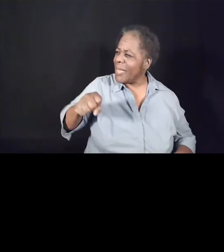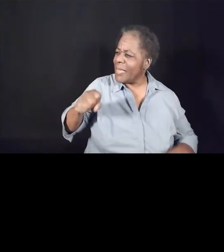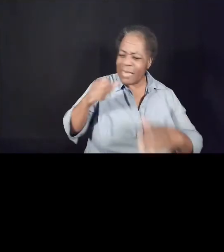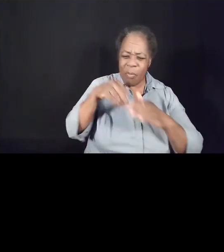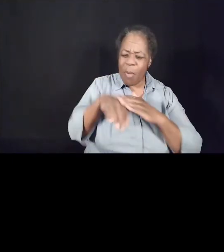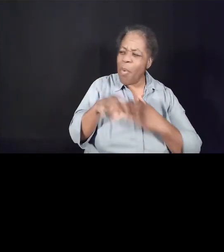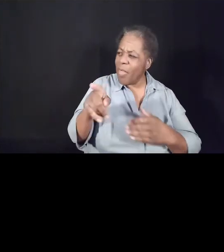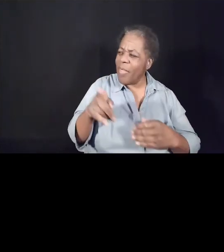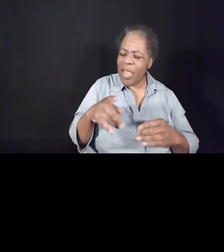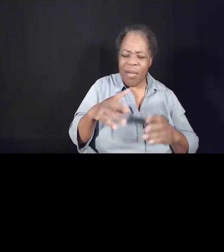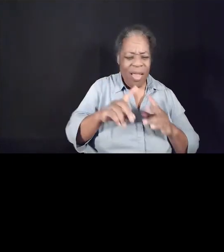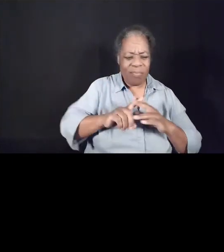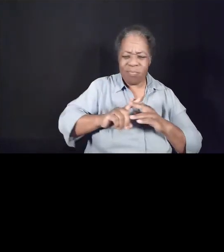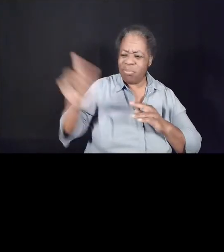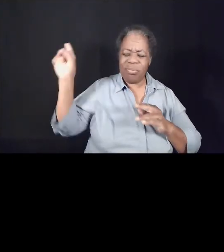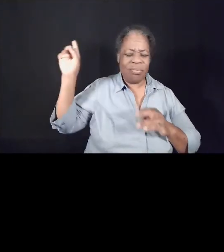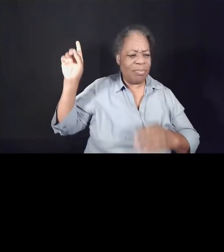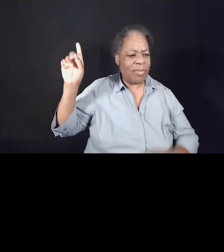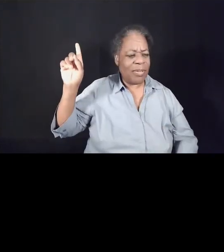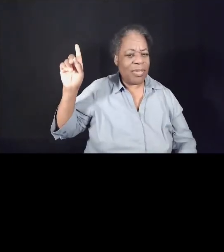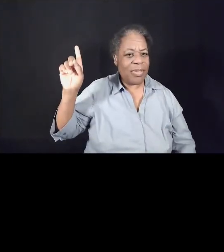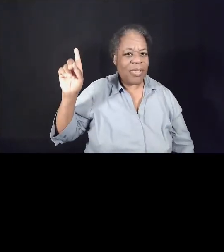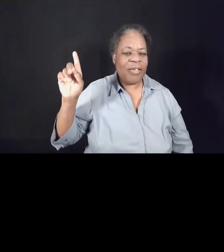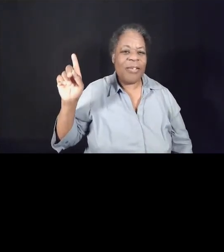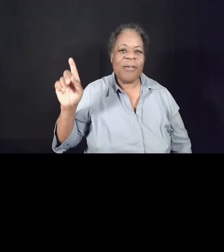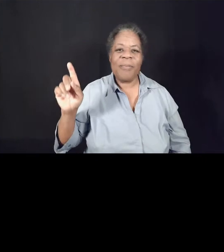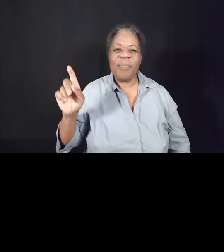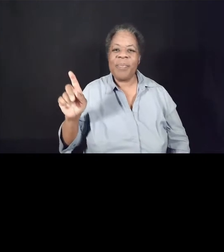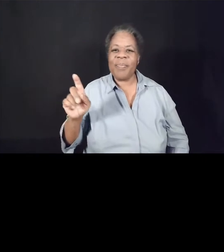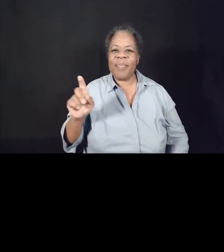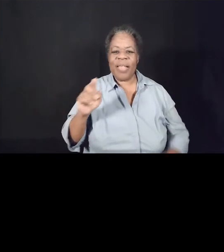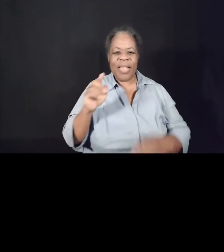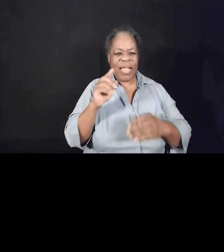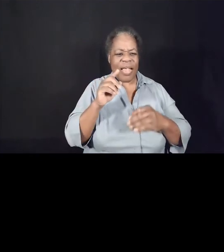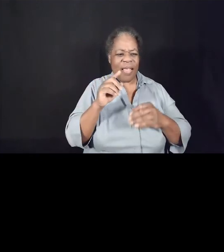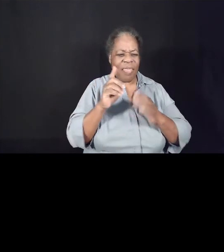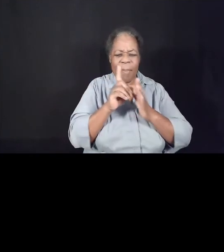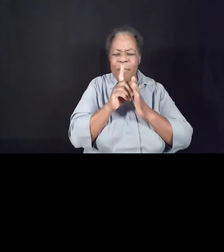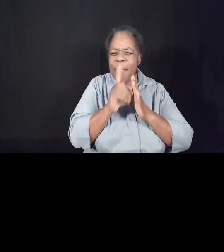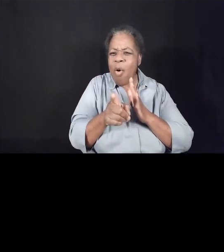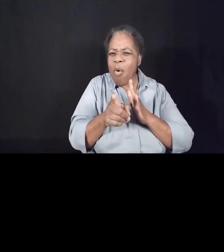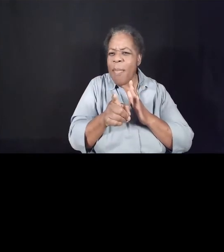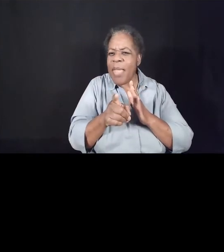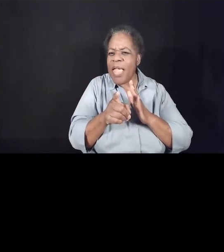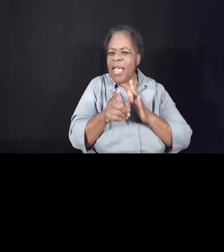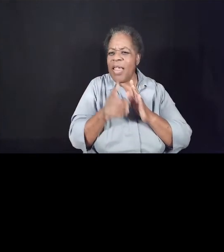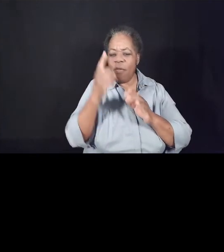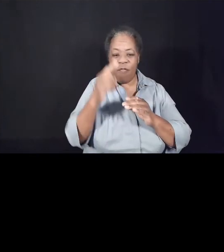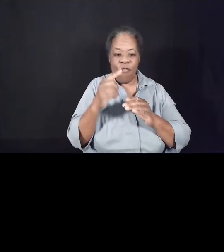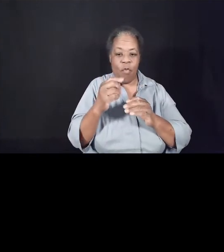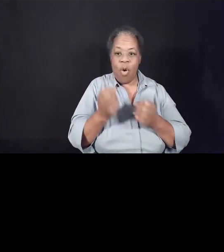the bathroom. And just in those moments, for many Asian American